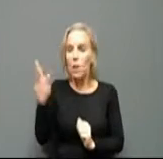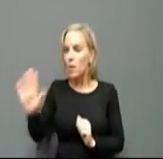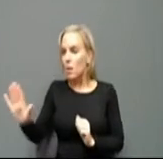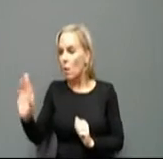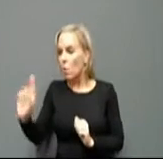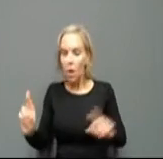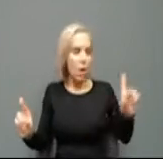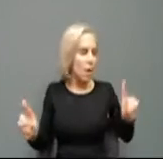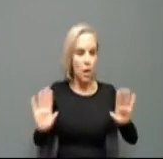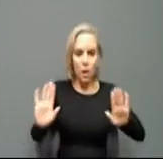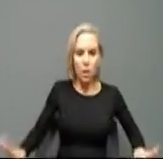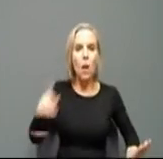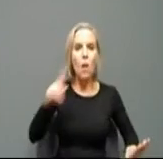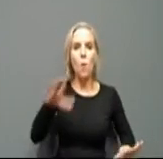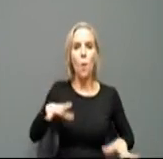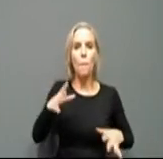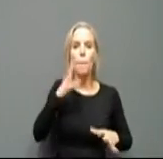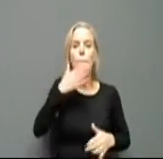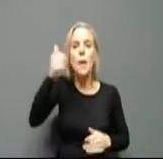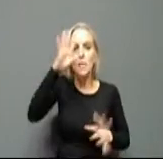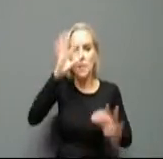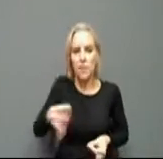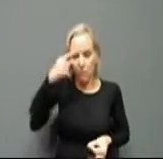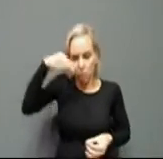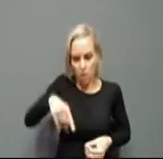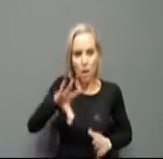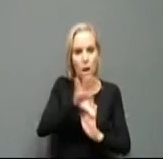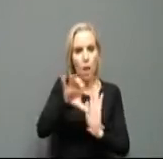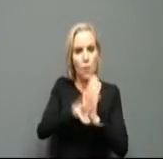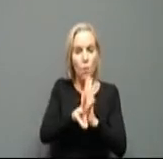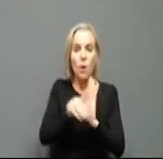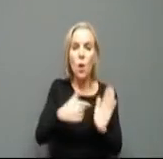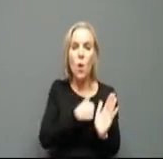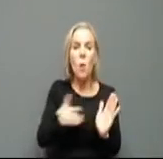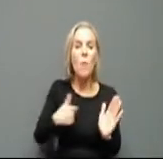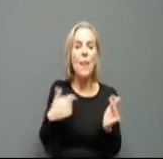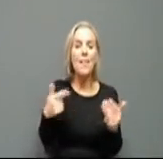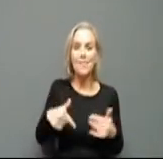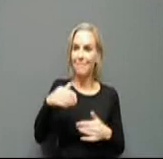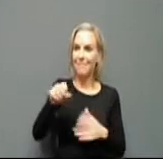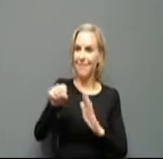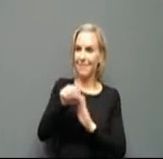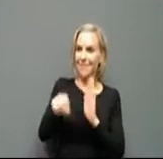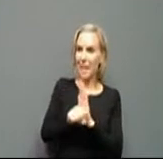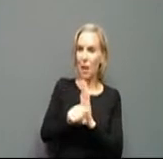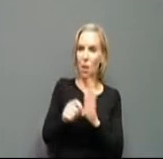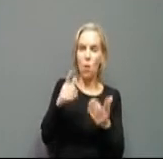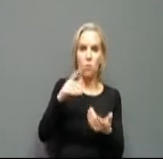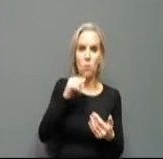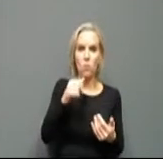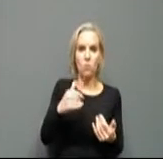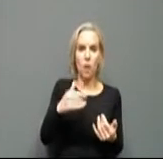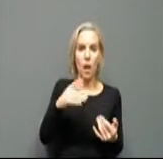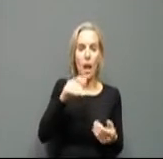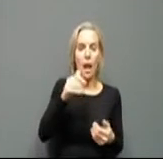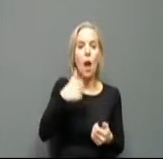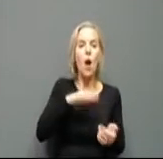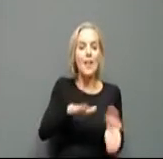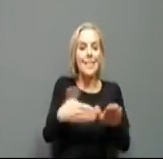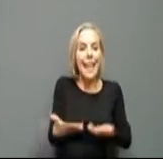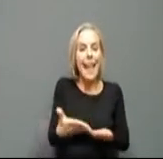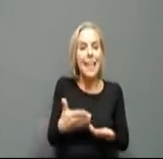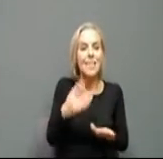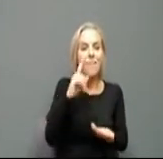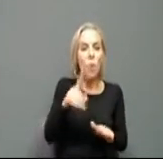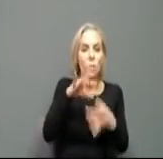commonwealth. Let me tell you, not only do we have fewer deaths per capita than just about every state in our country. Not only are